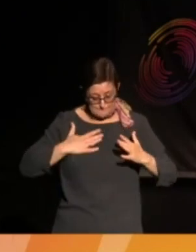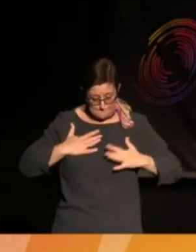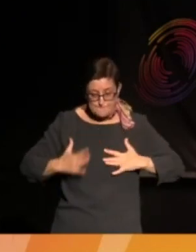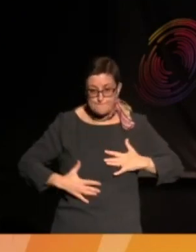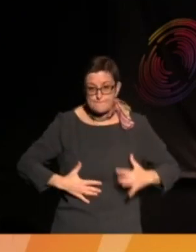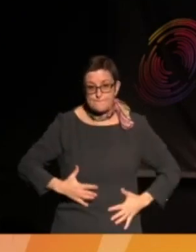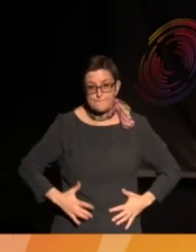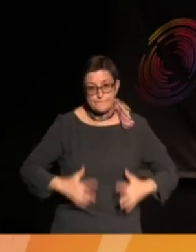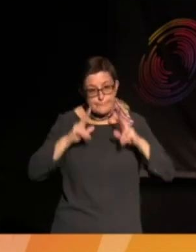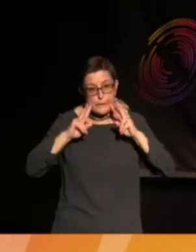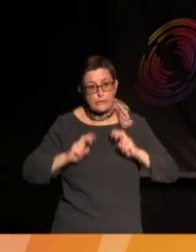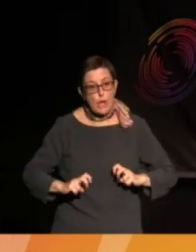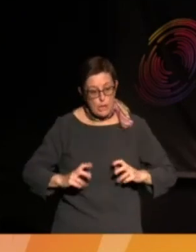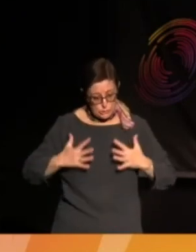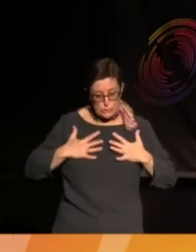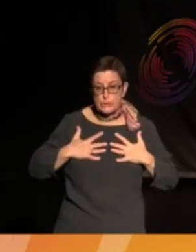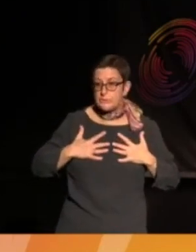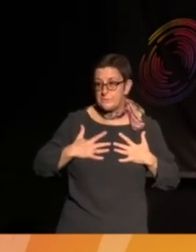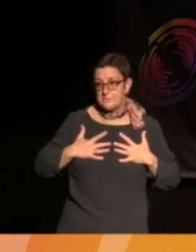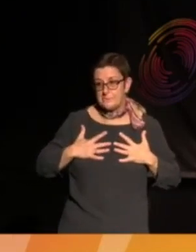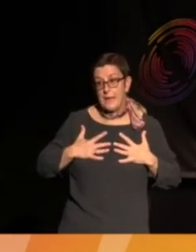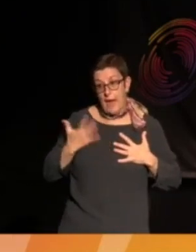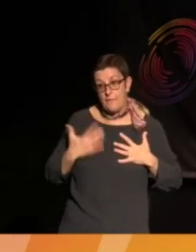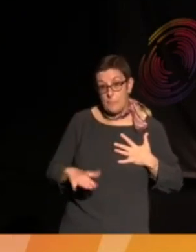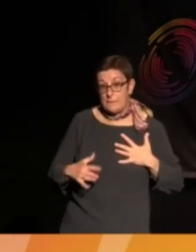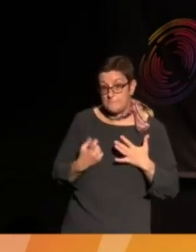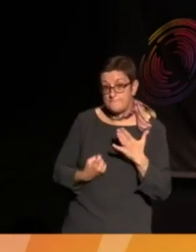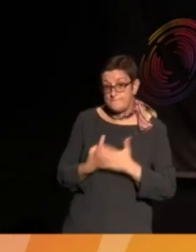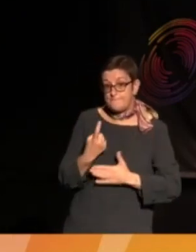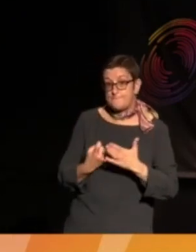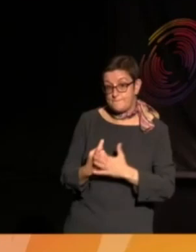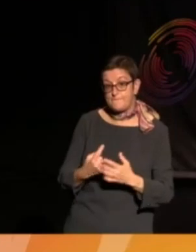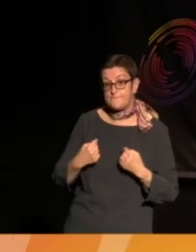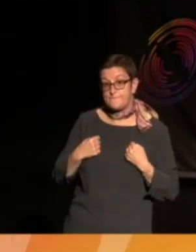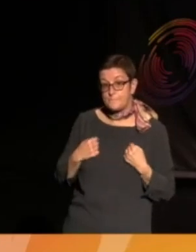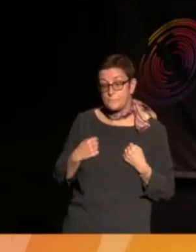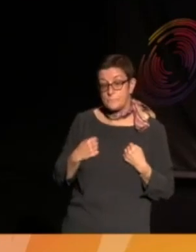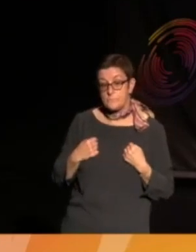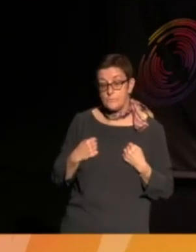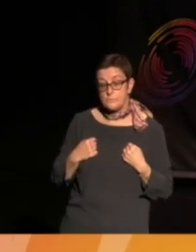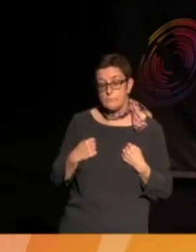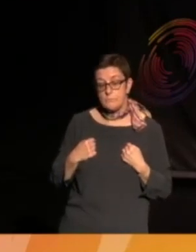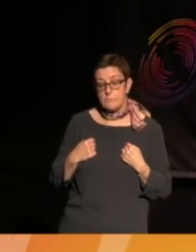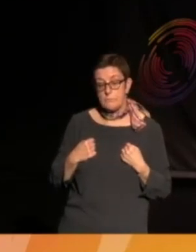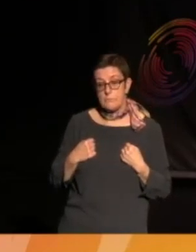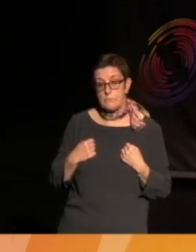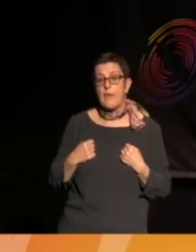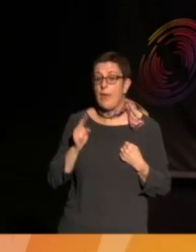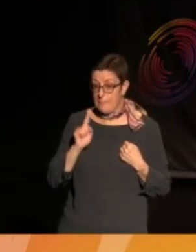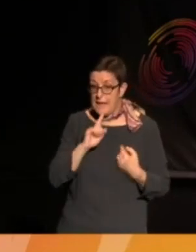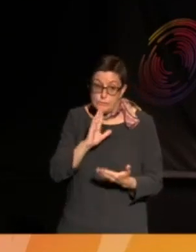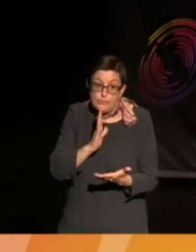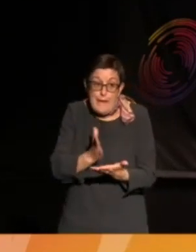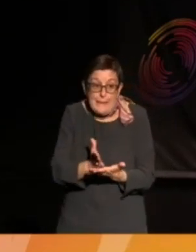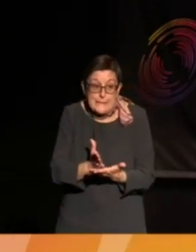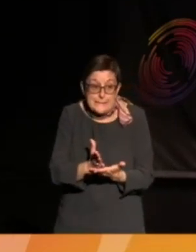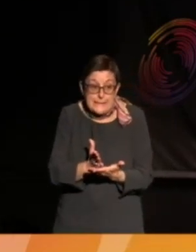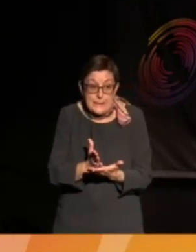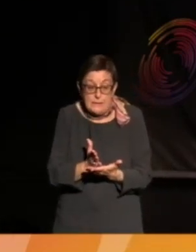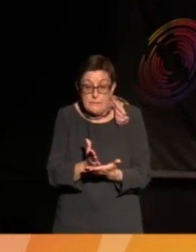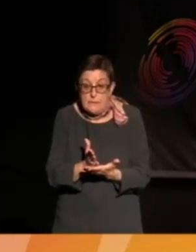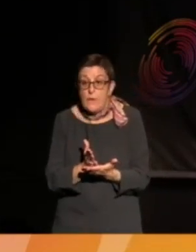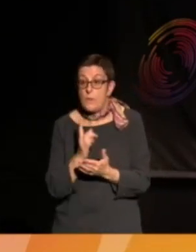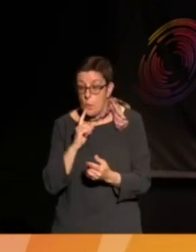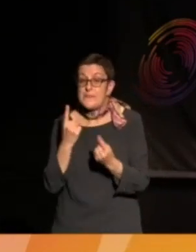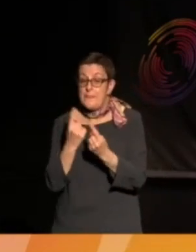You know, we can talk in abstractions, but that's the reality, isn't it? Those are the actual things